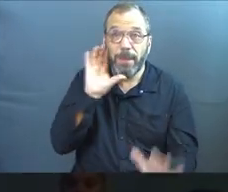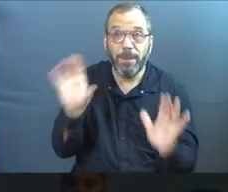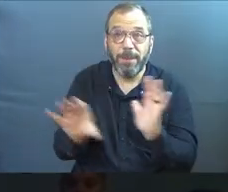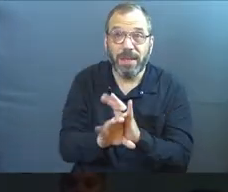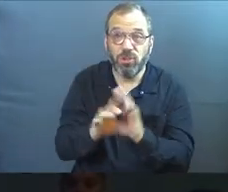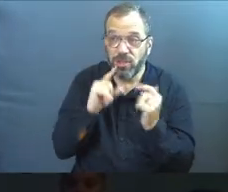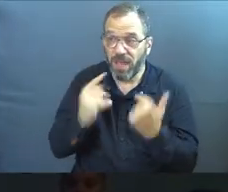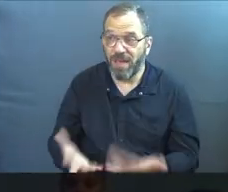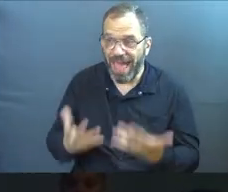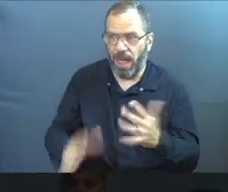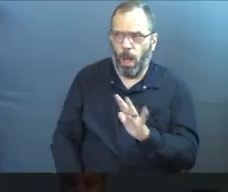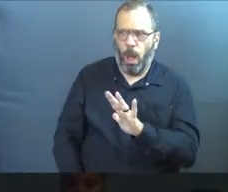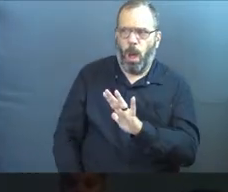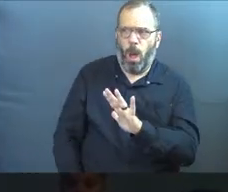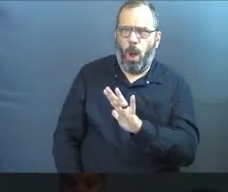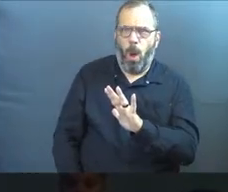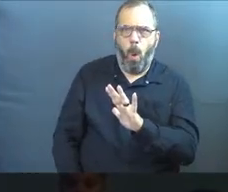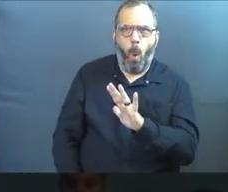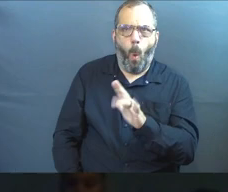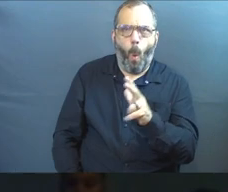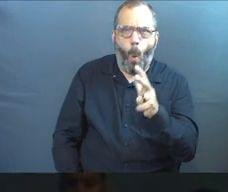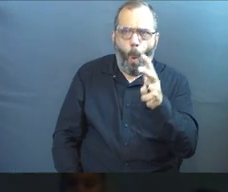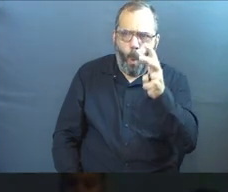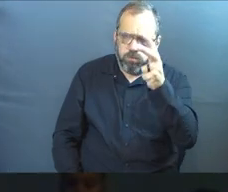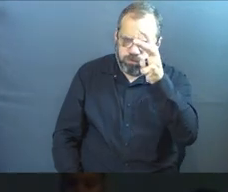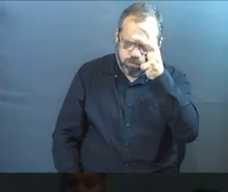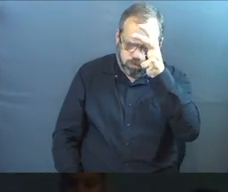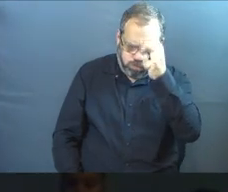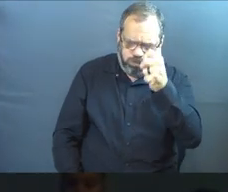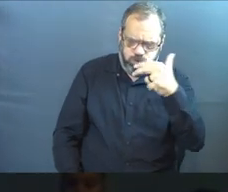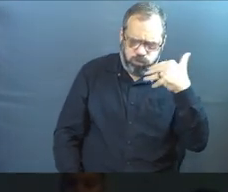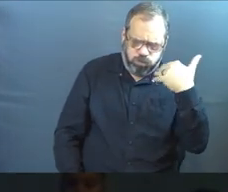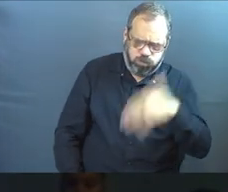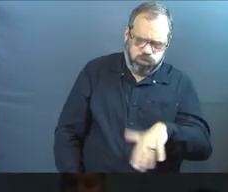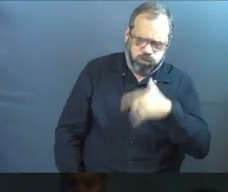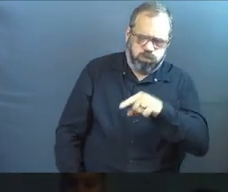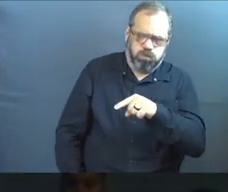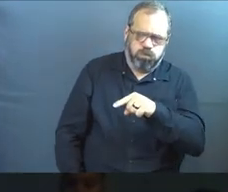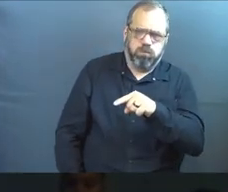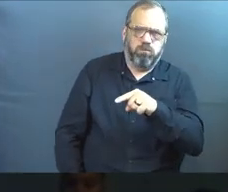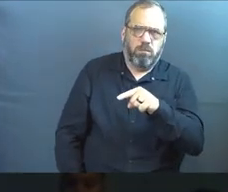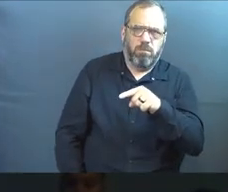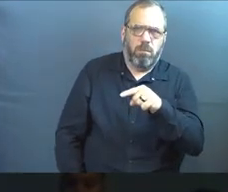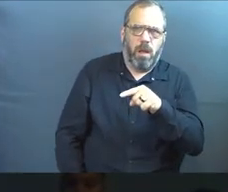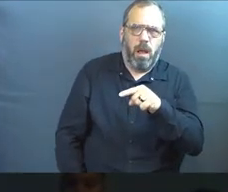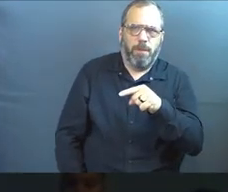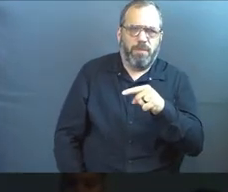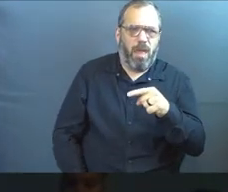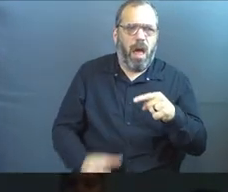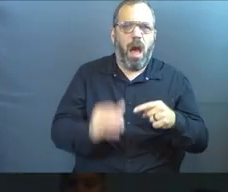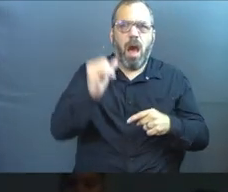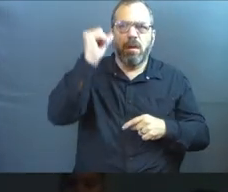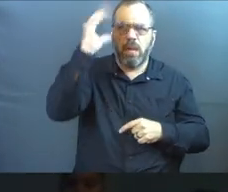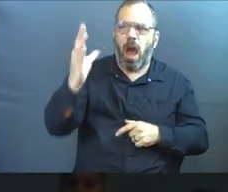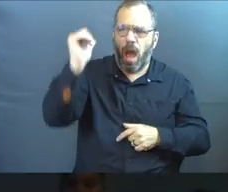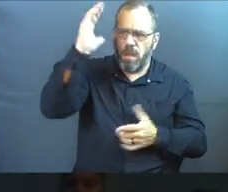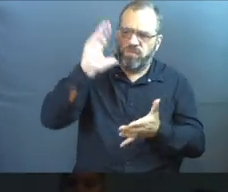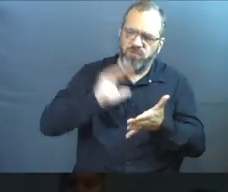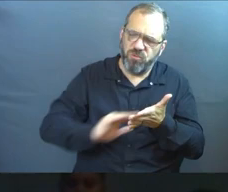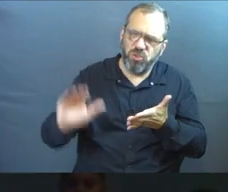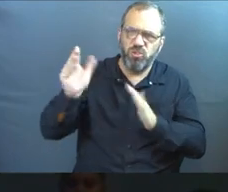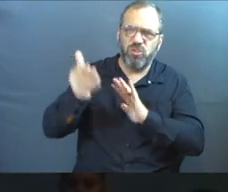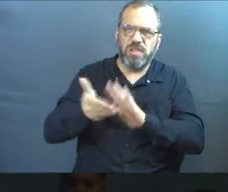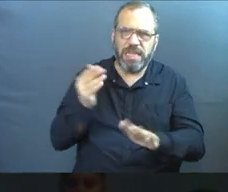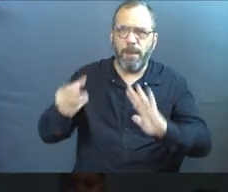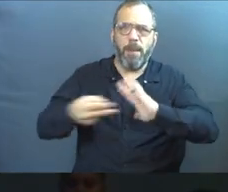pictures of hell have been sadistic. They have pictured a loving and merciful and forgiving God